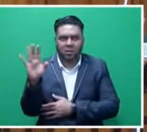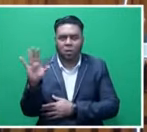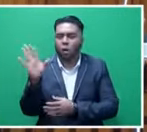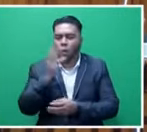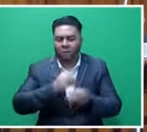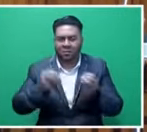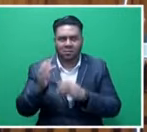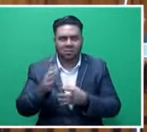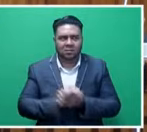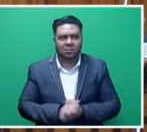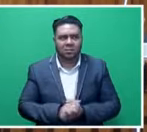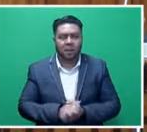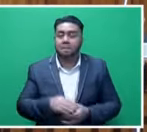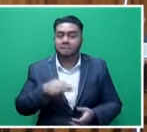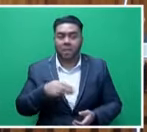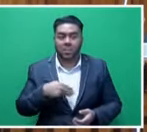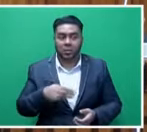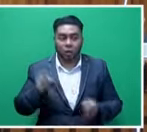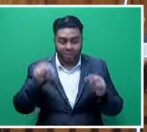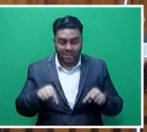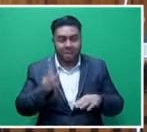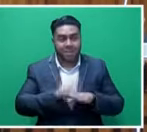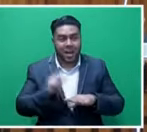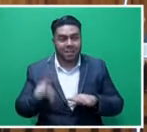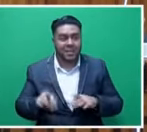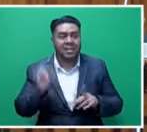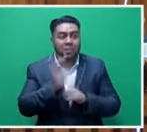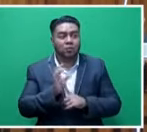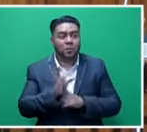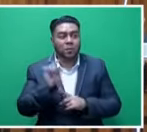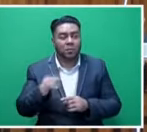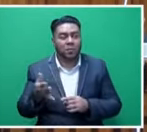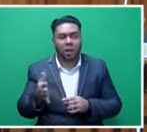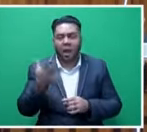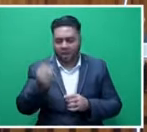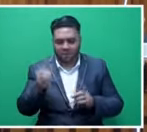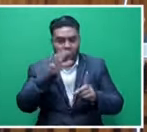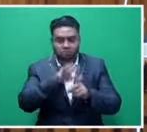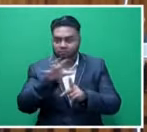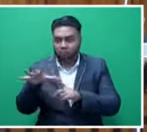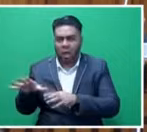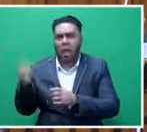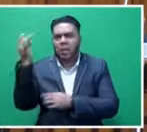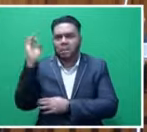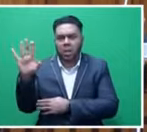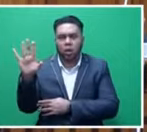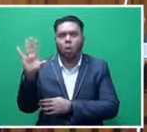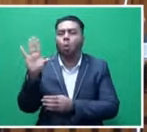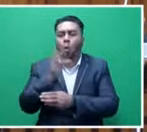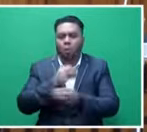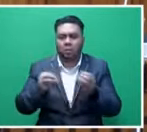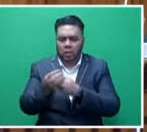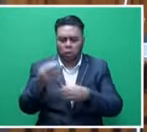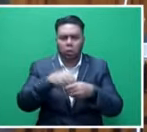acknowledge the fact that members of this parliament, particularly from the other side, have attacked other independent organizations, including the judiciary.